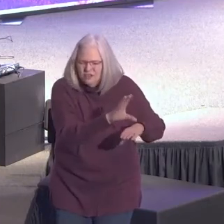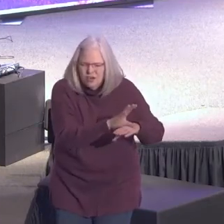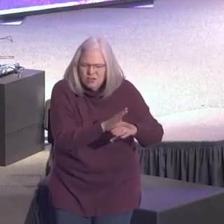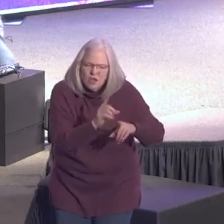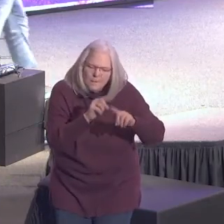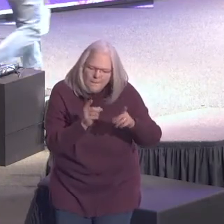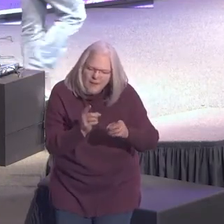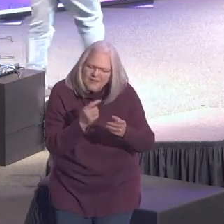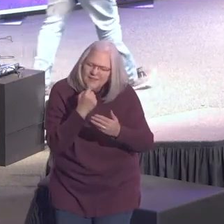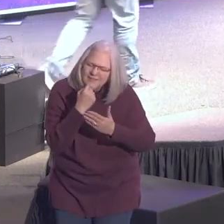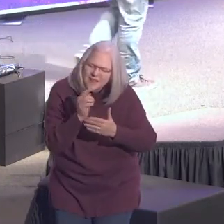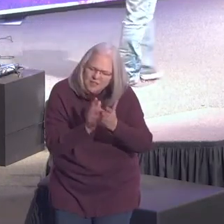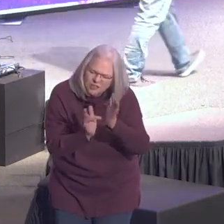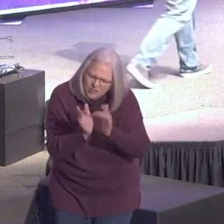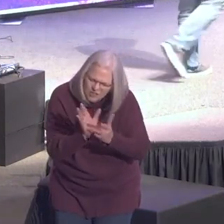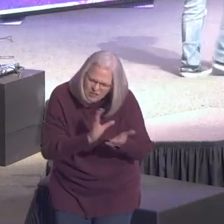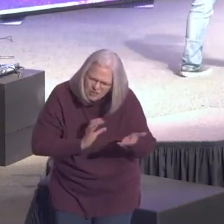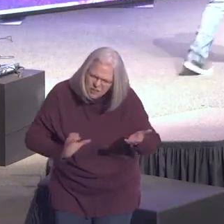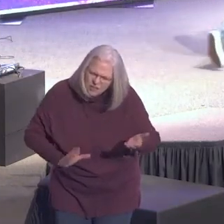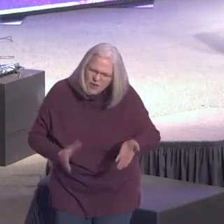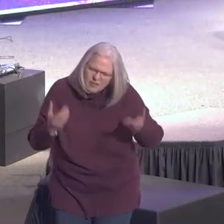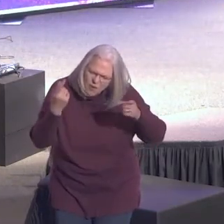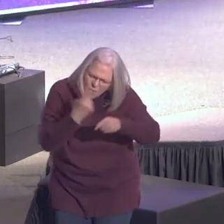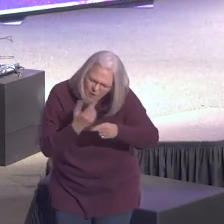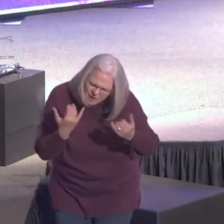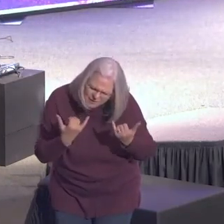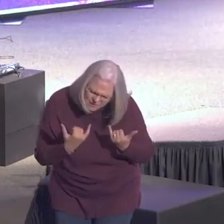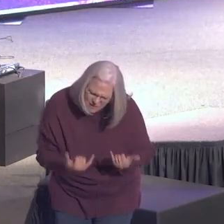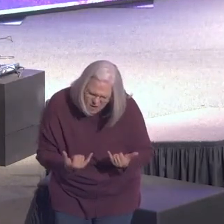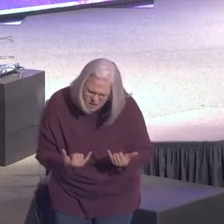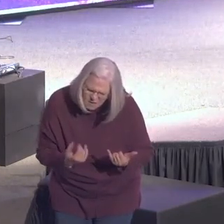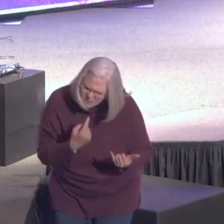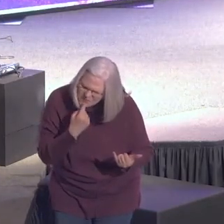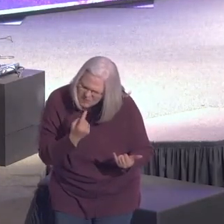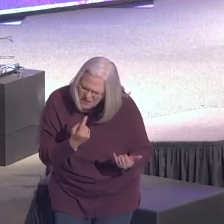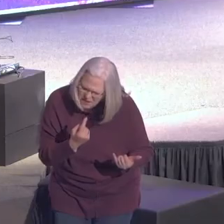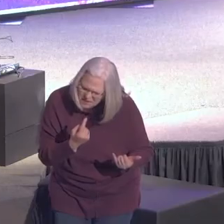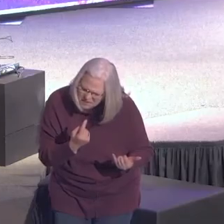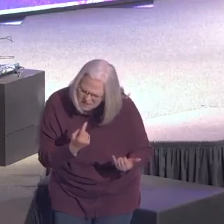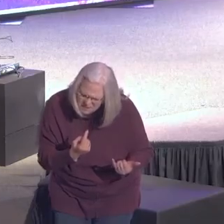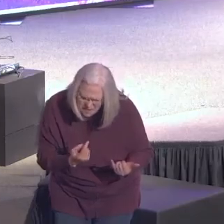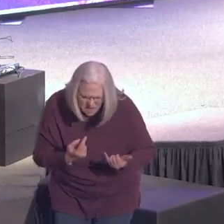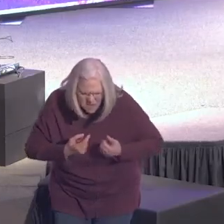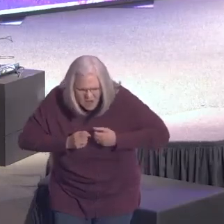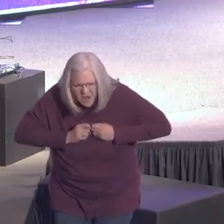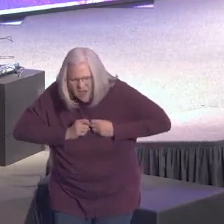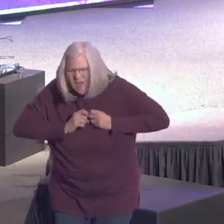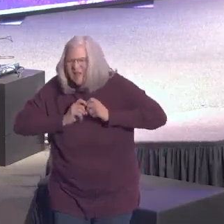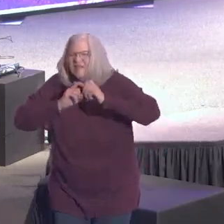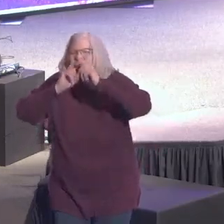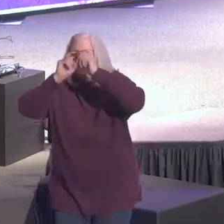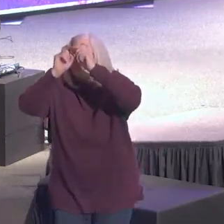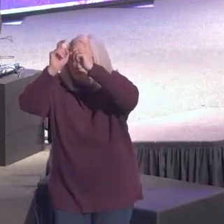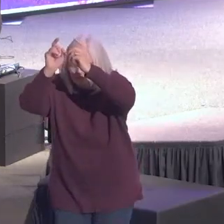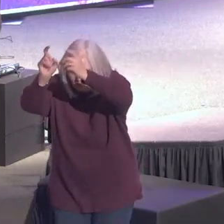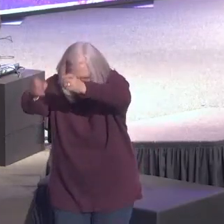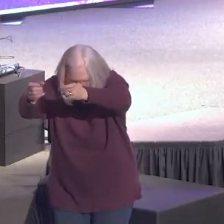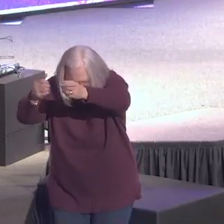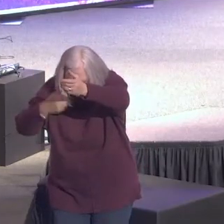to Jesus Christ right here this morning, right now, say this, I give myself to you.